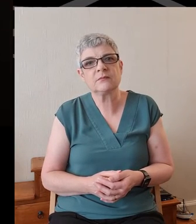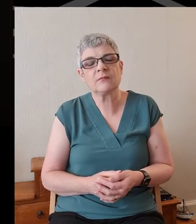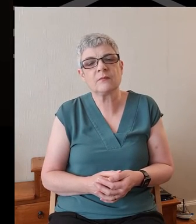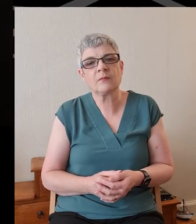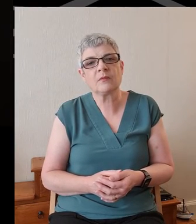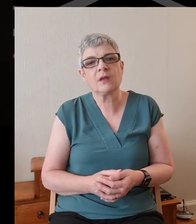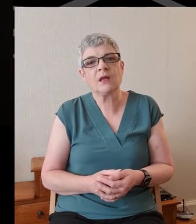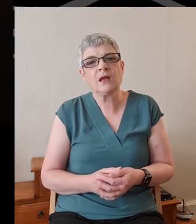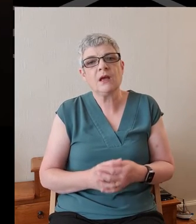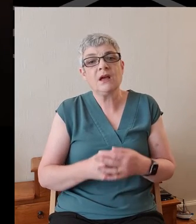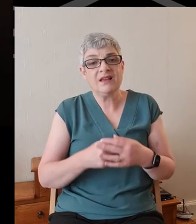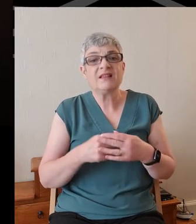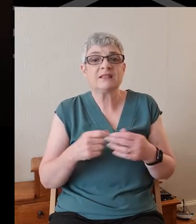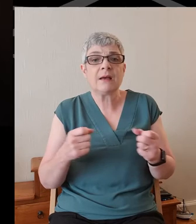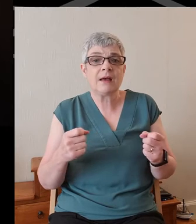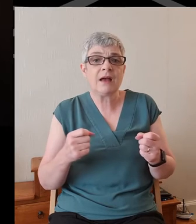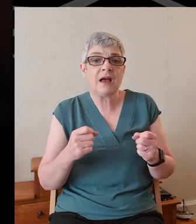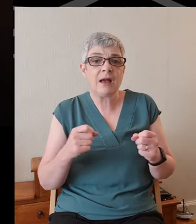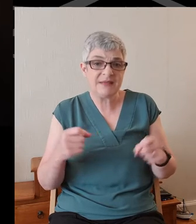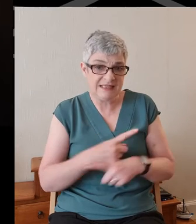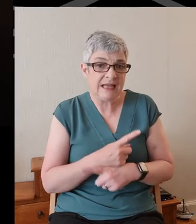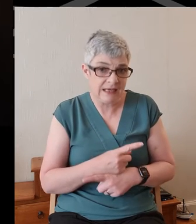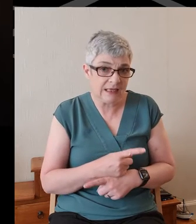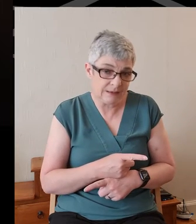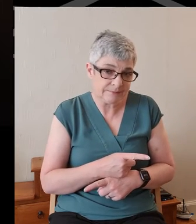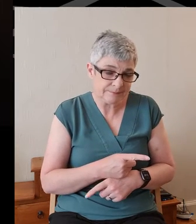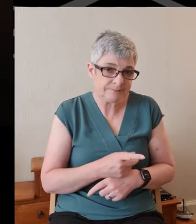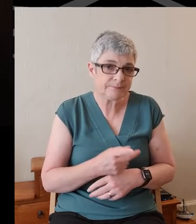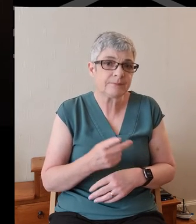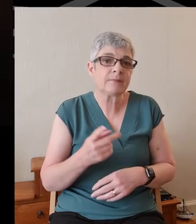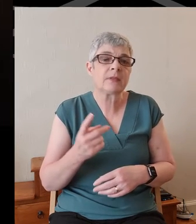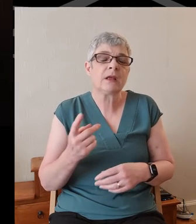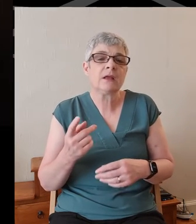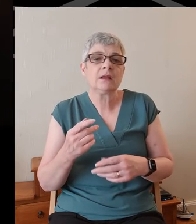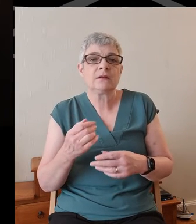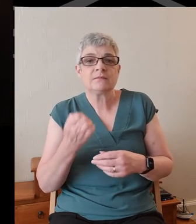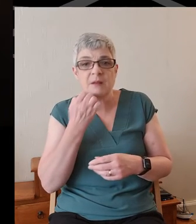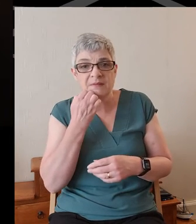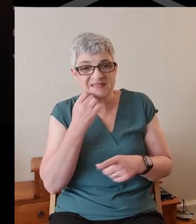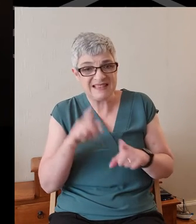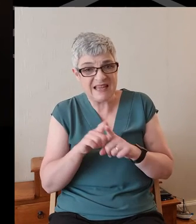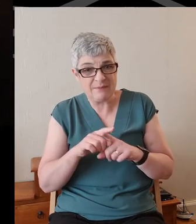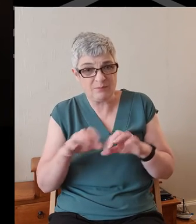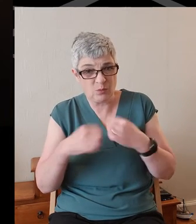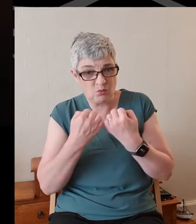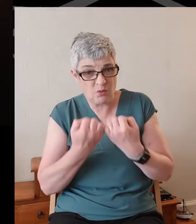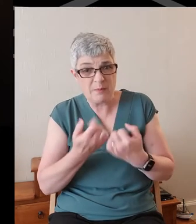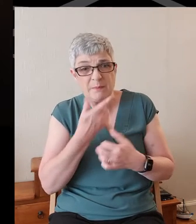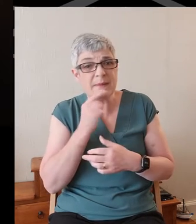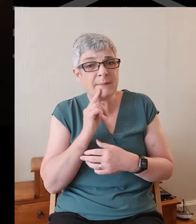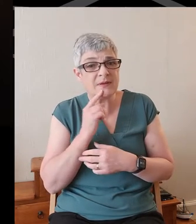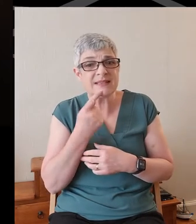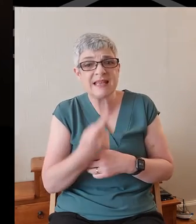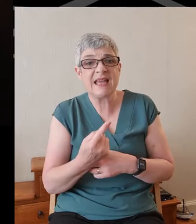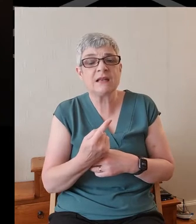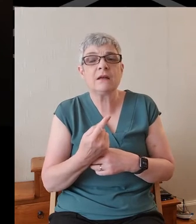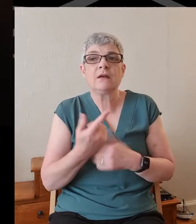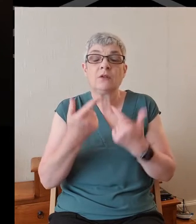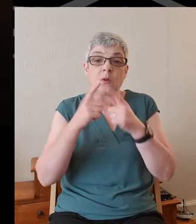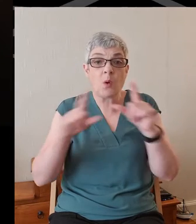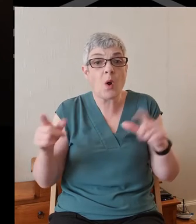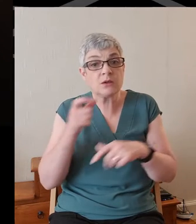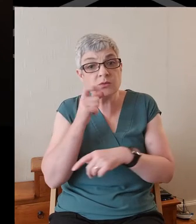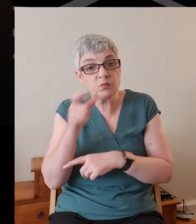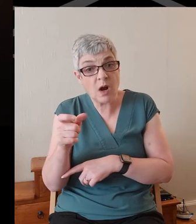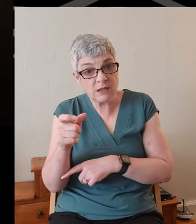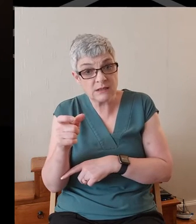They made the same mistake there by a number of the same group of folks saying that a word from the Lord is